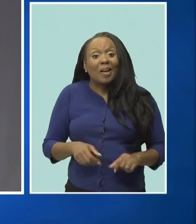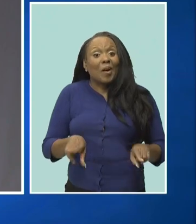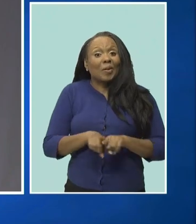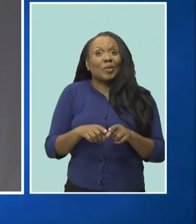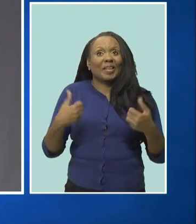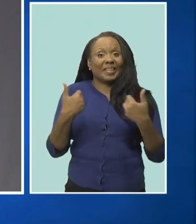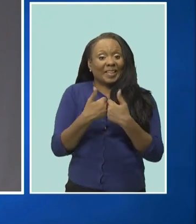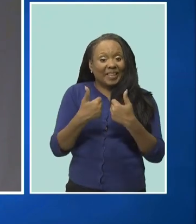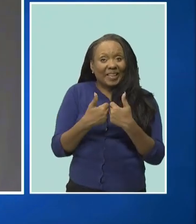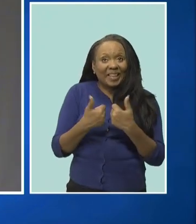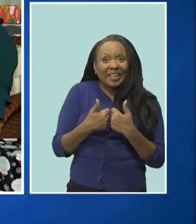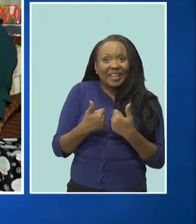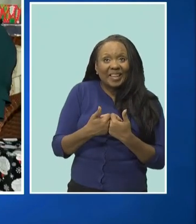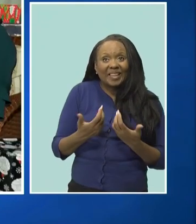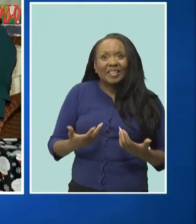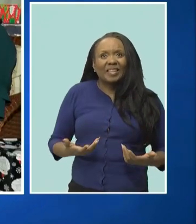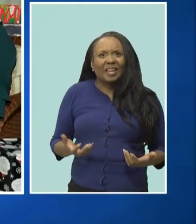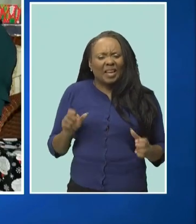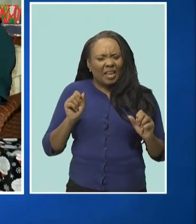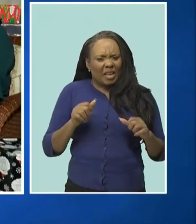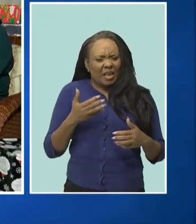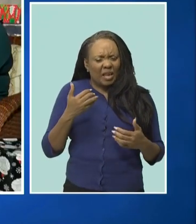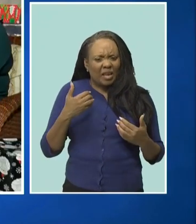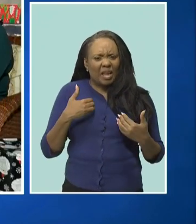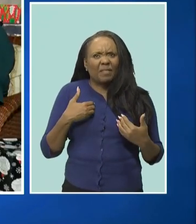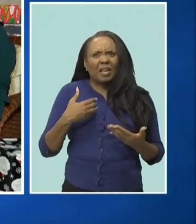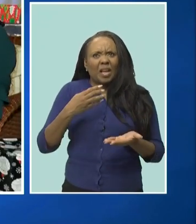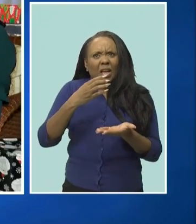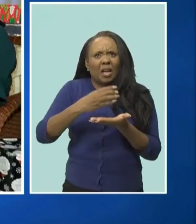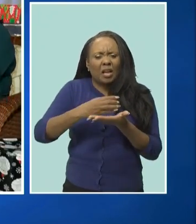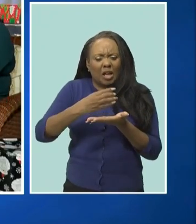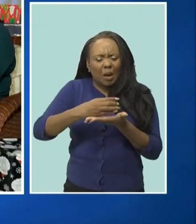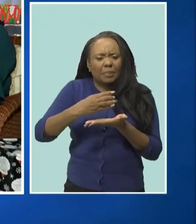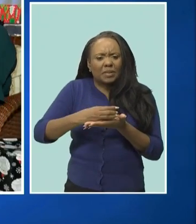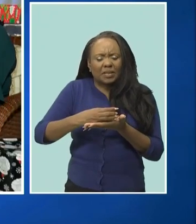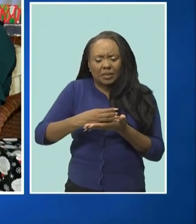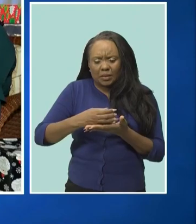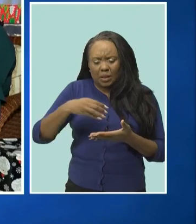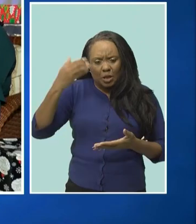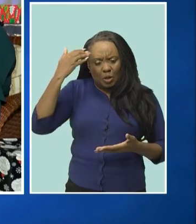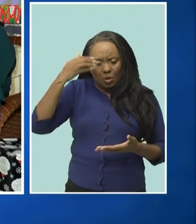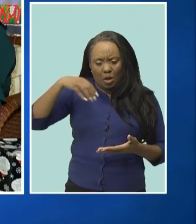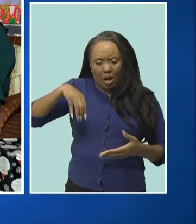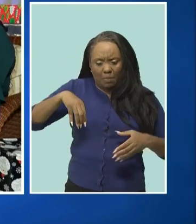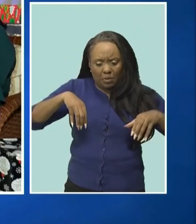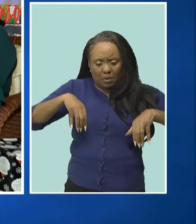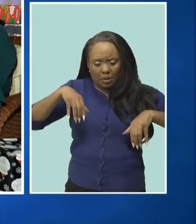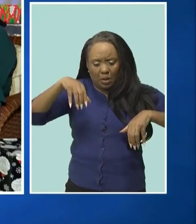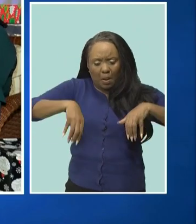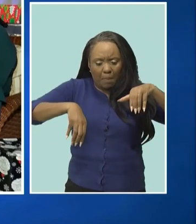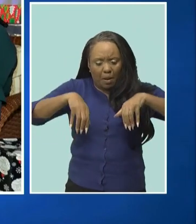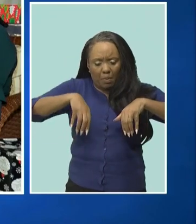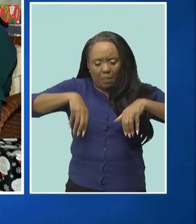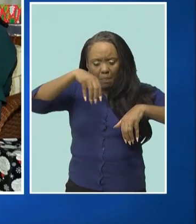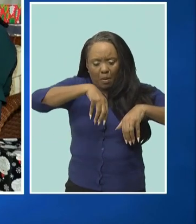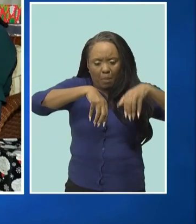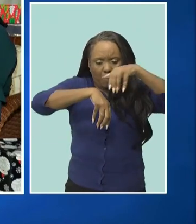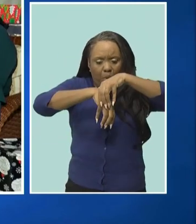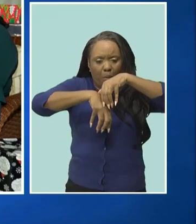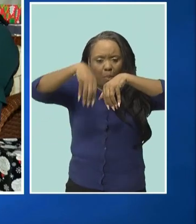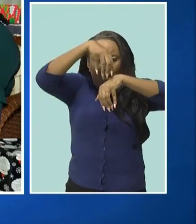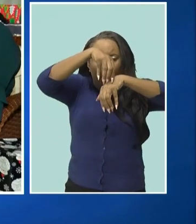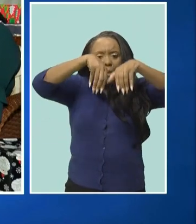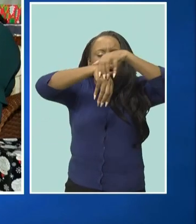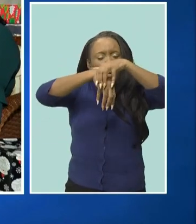can you suck cups do what can you suck up stock cups into a pyramid or something of some sort oh that's easy